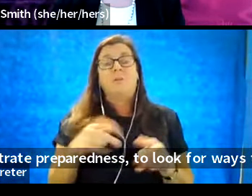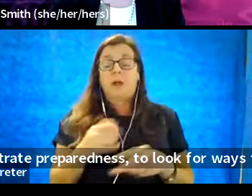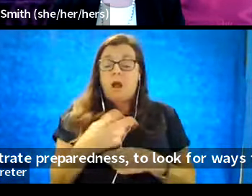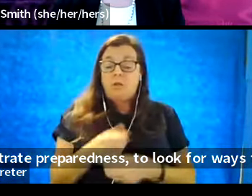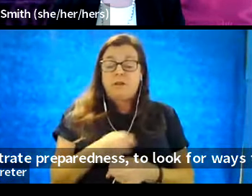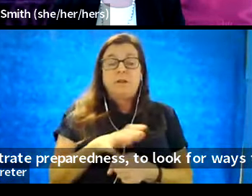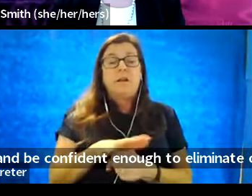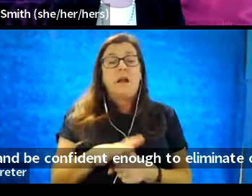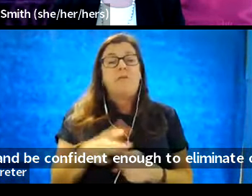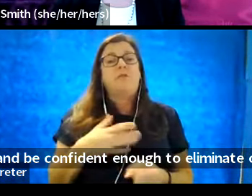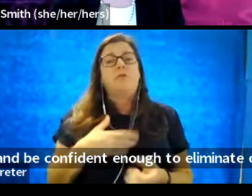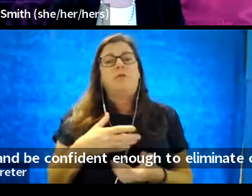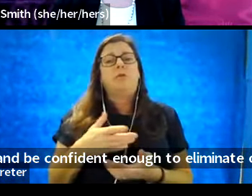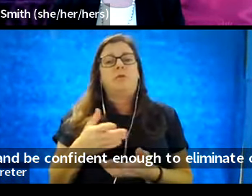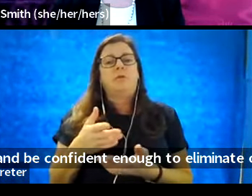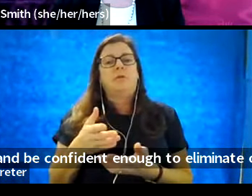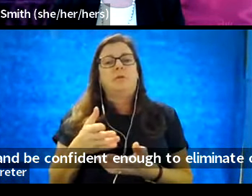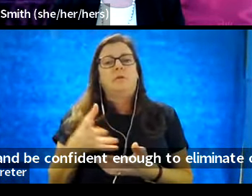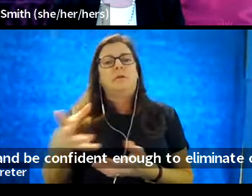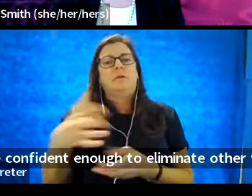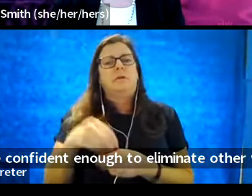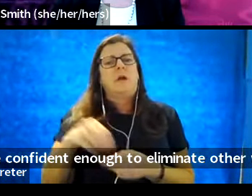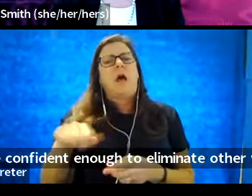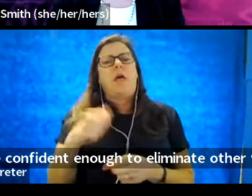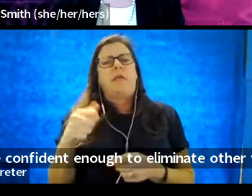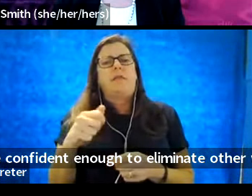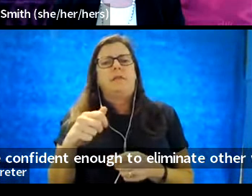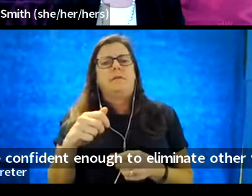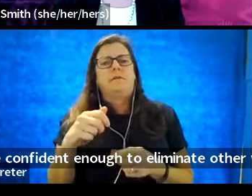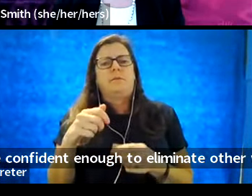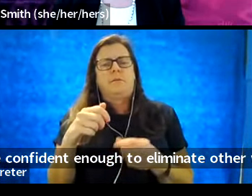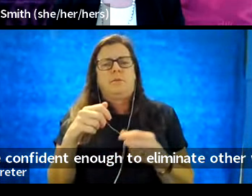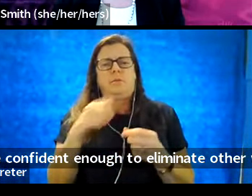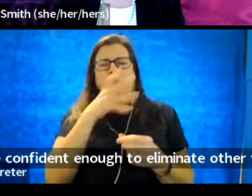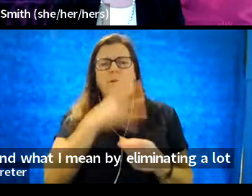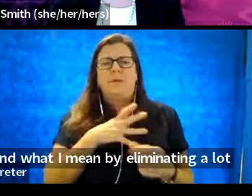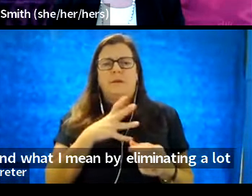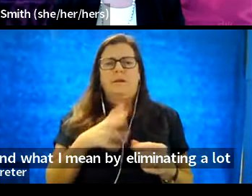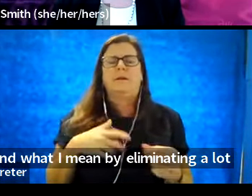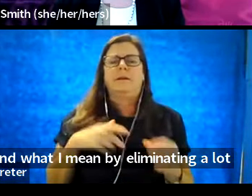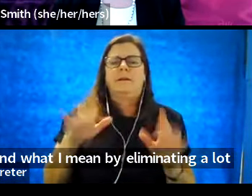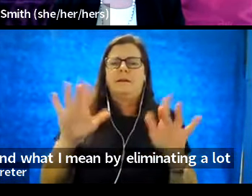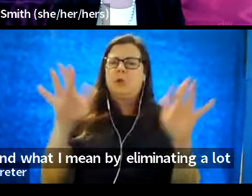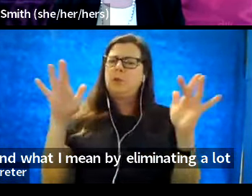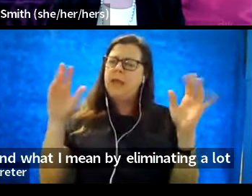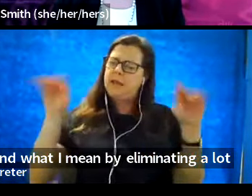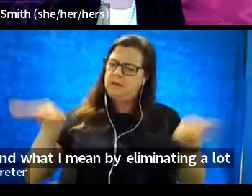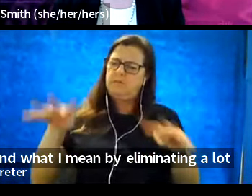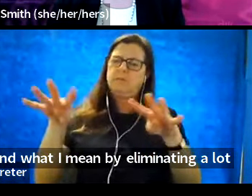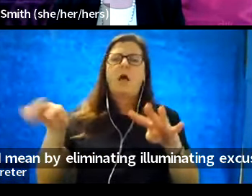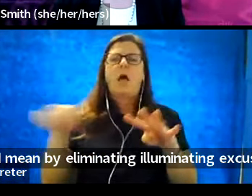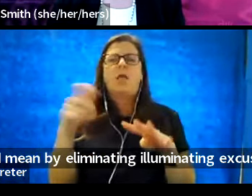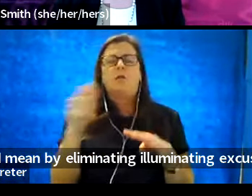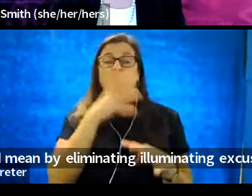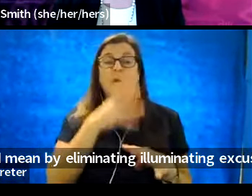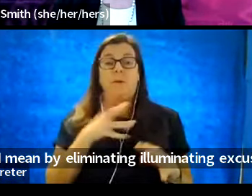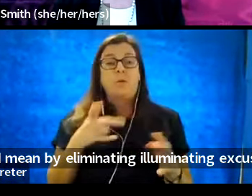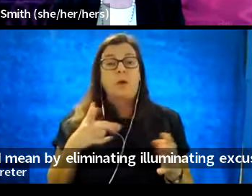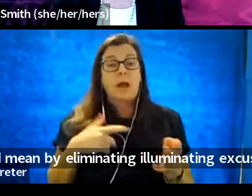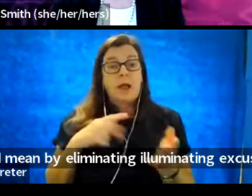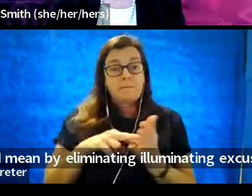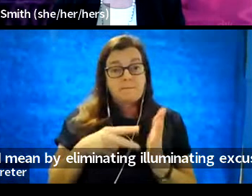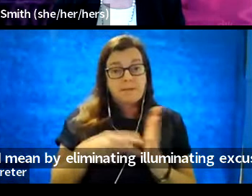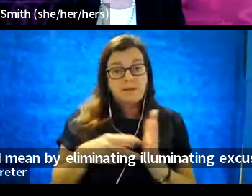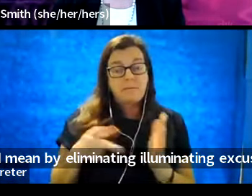eliminate other women. And what I mean by eliminating, illuminating, excuse me, illuminating other women, what I mean by